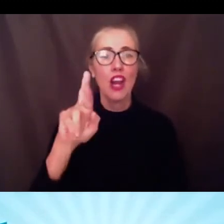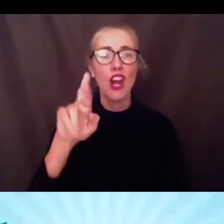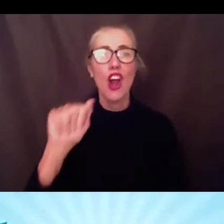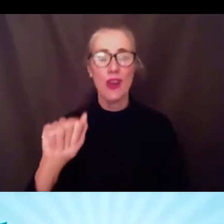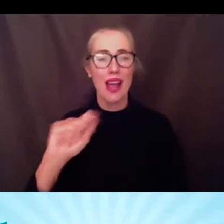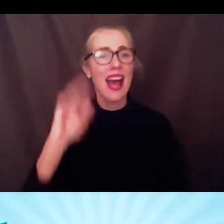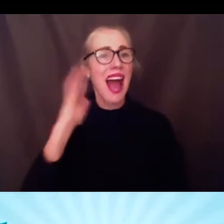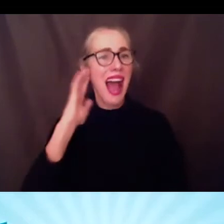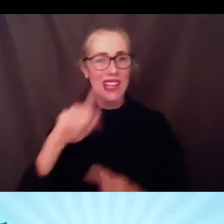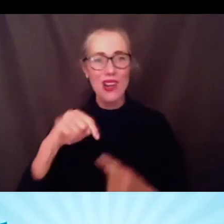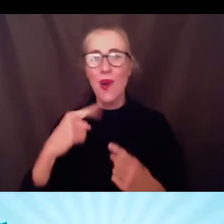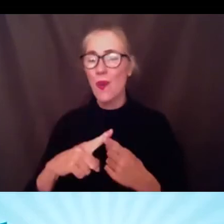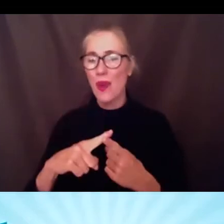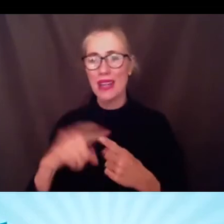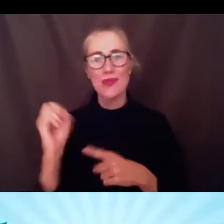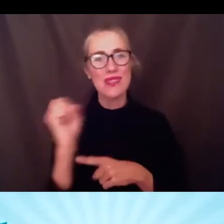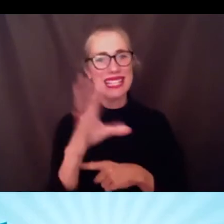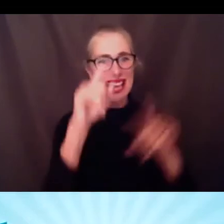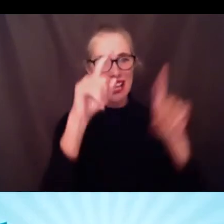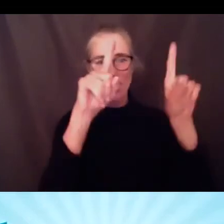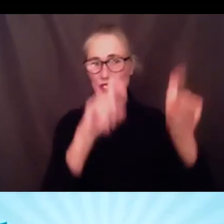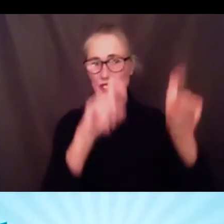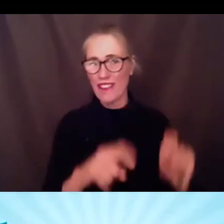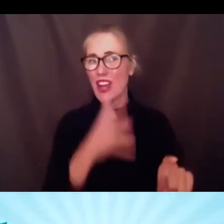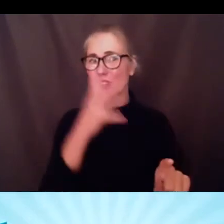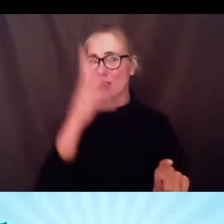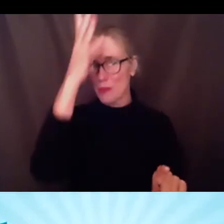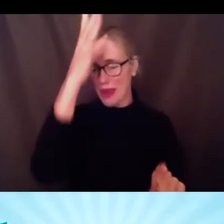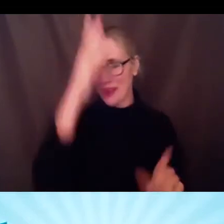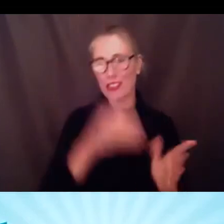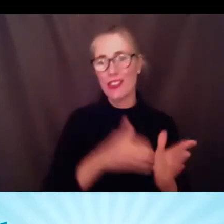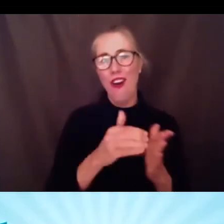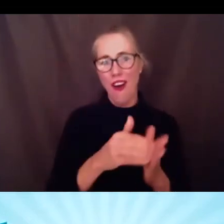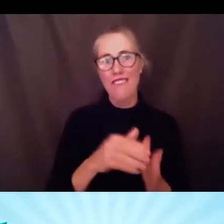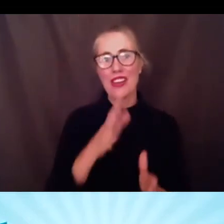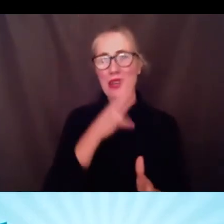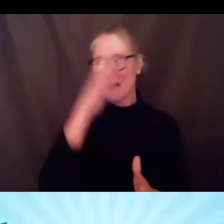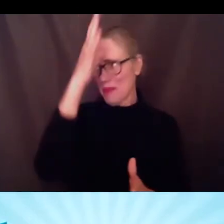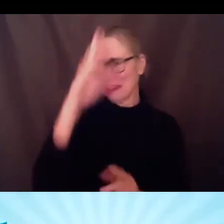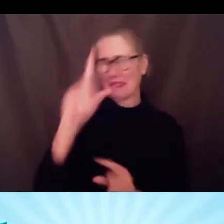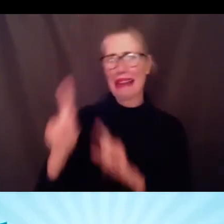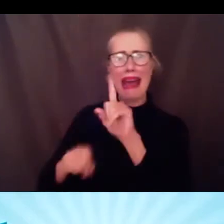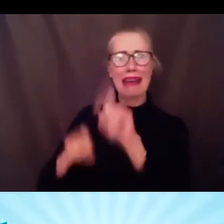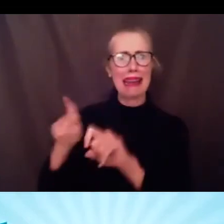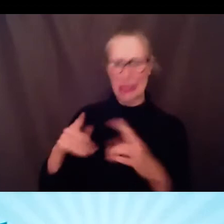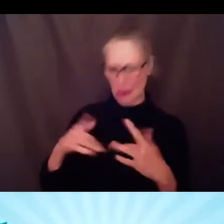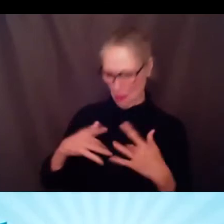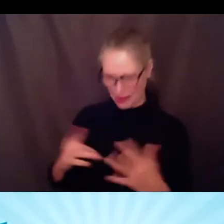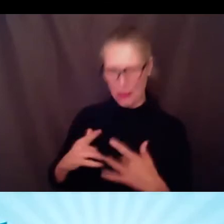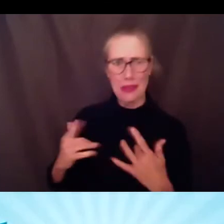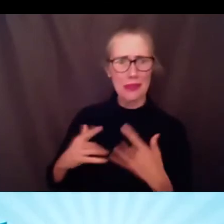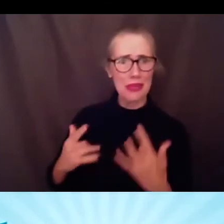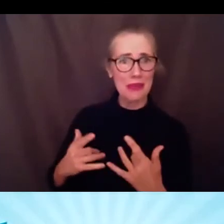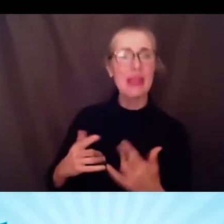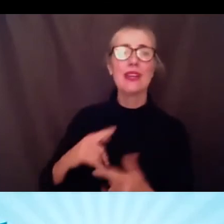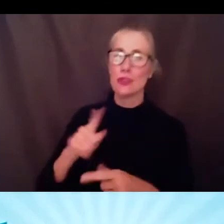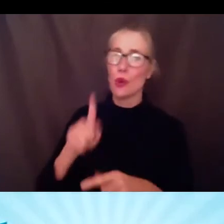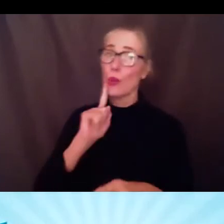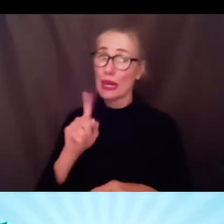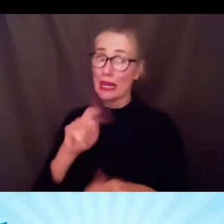a ton of questions about them so uh i know you know that but just to to make the point if principals can be